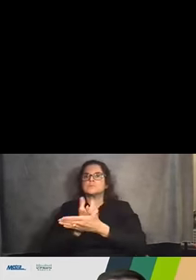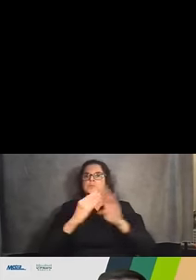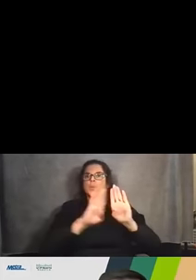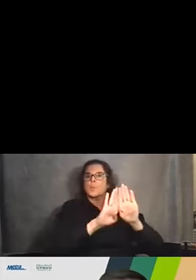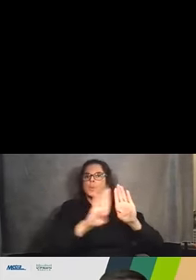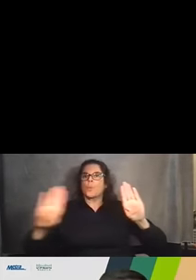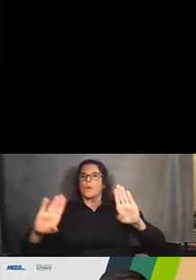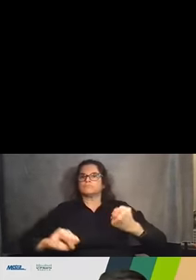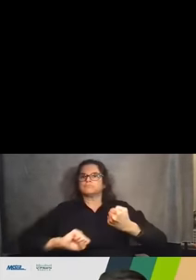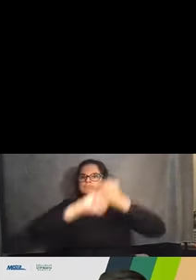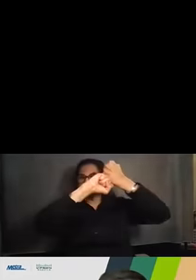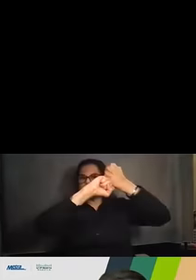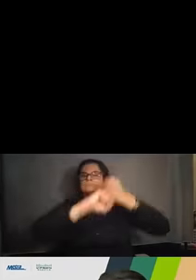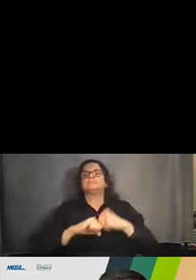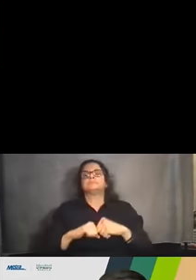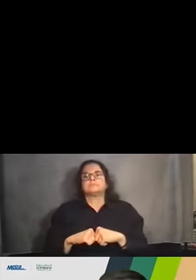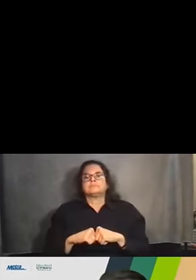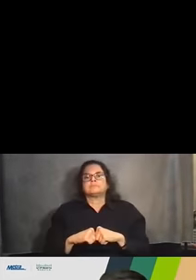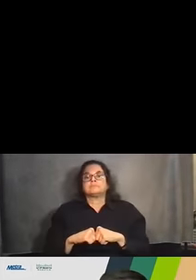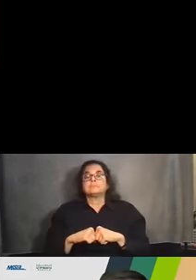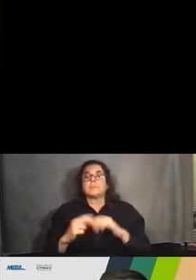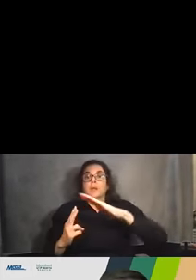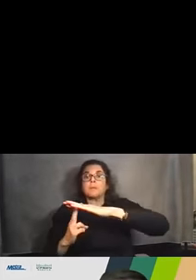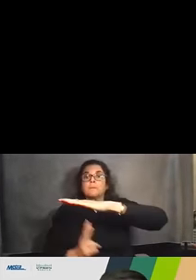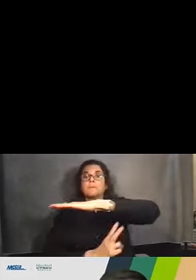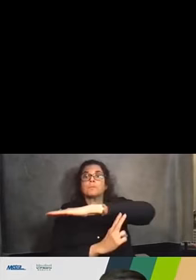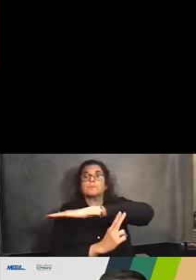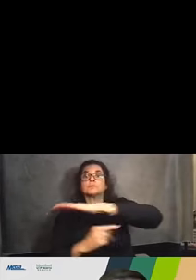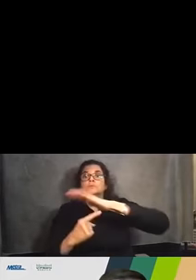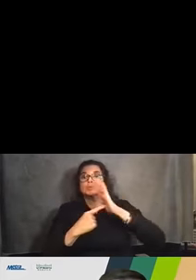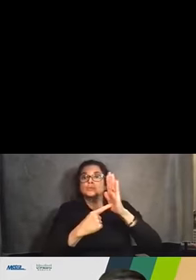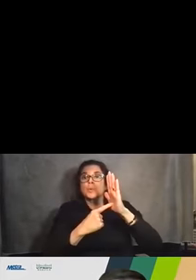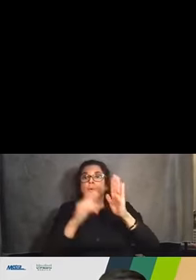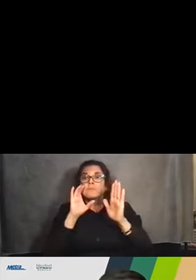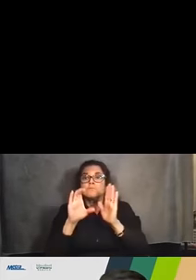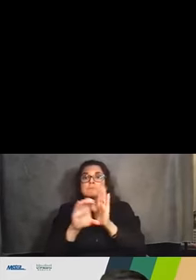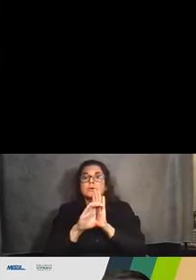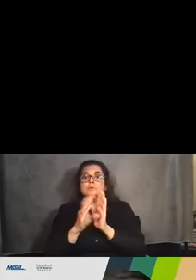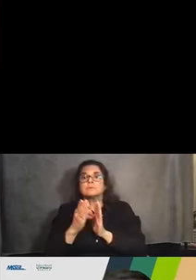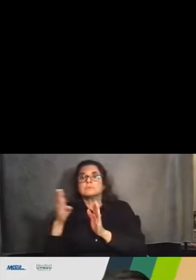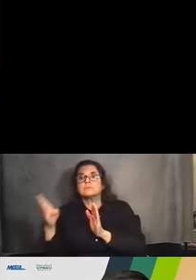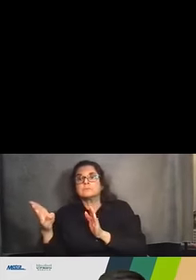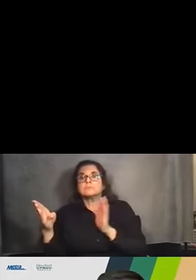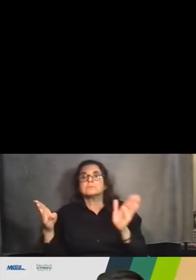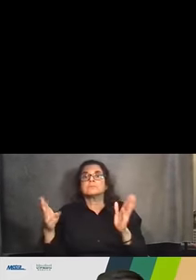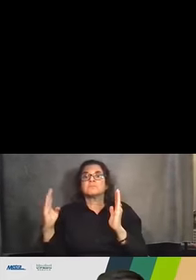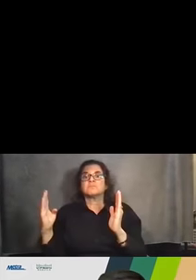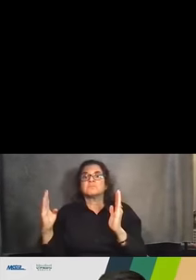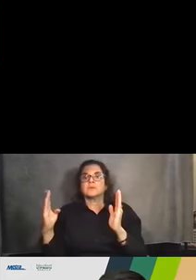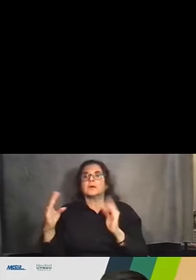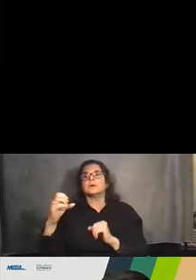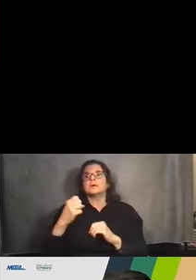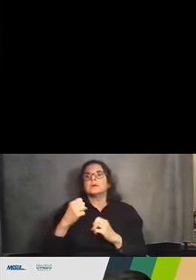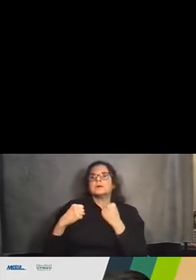You'll notice that these, the bridges here are showing up with the images on either side. They run from south to north, starting at